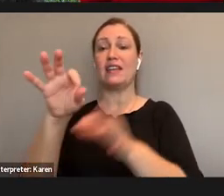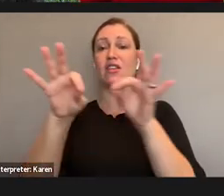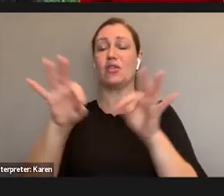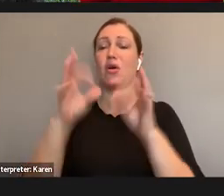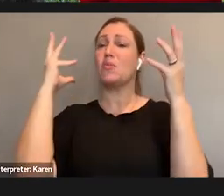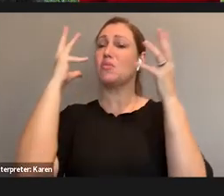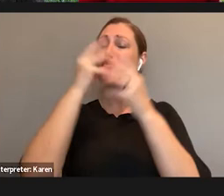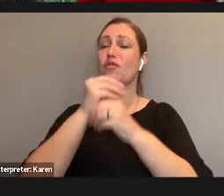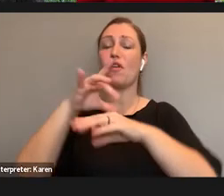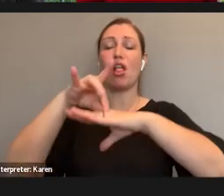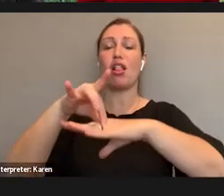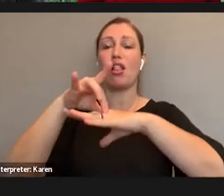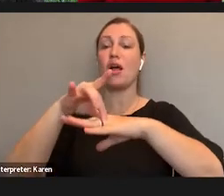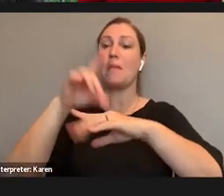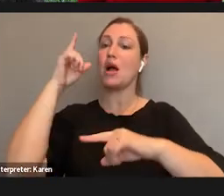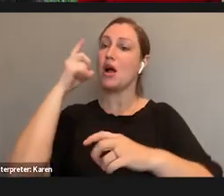is not very accessible.